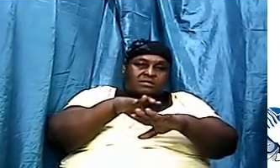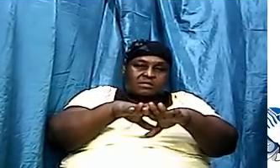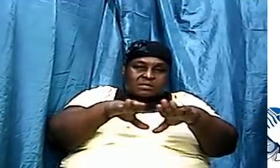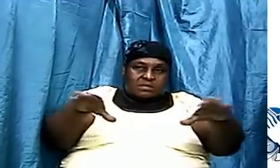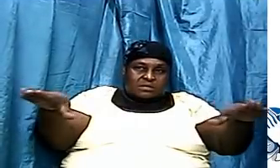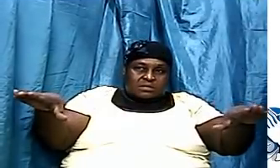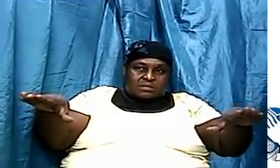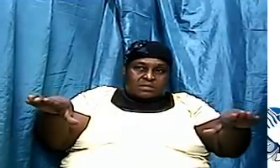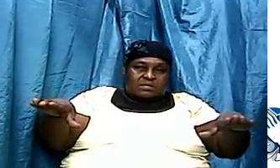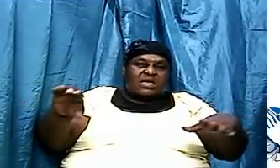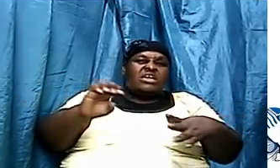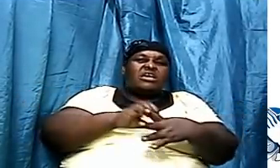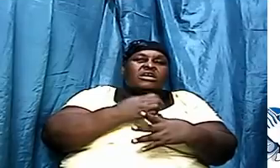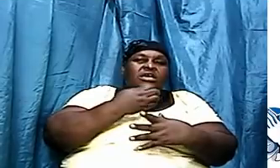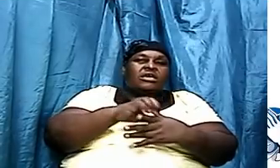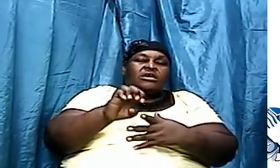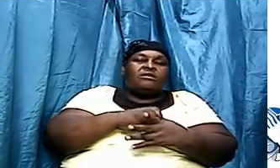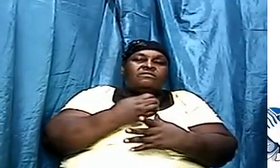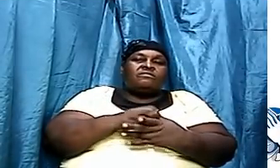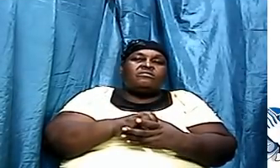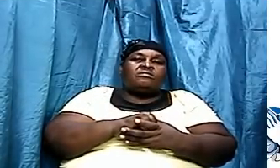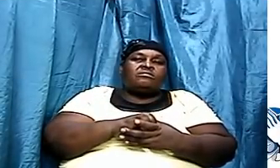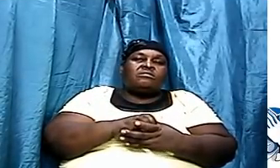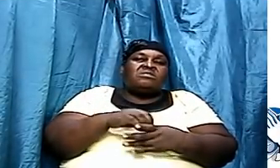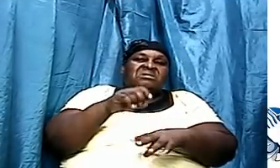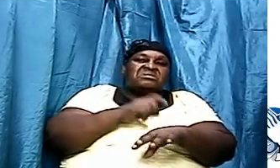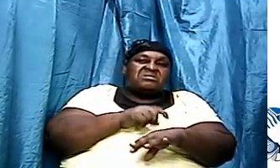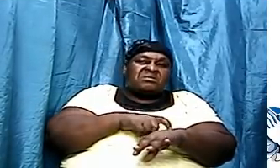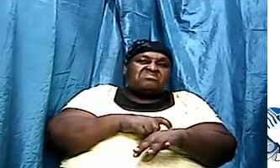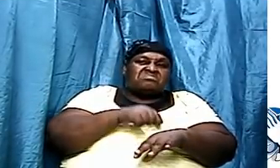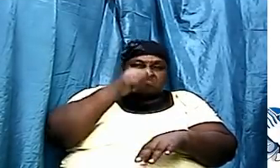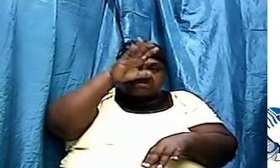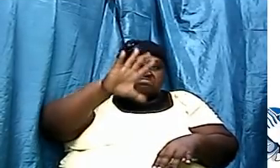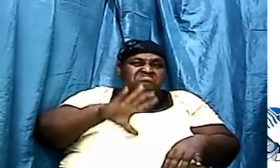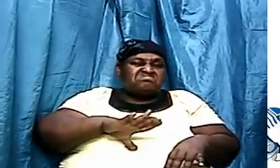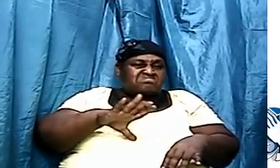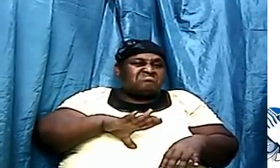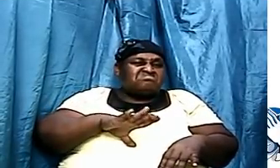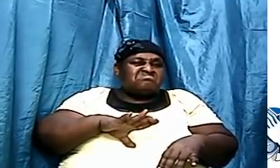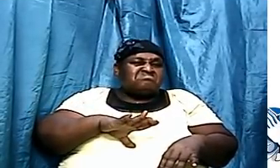And even up to time like men like Christopher Columbus,